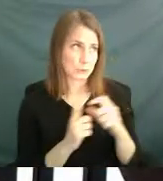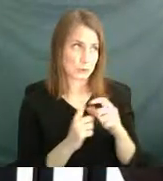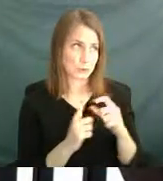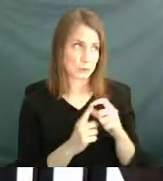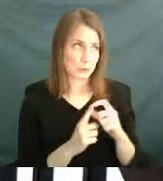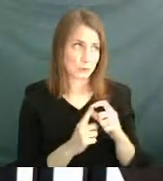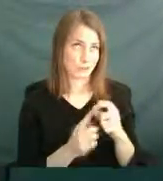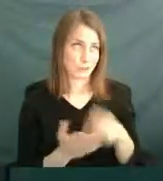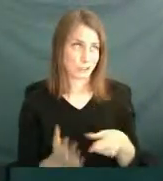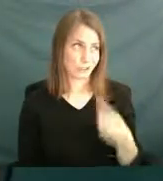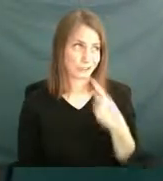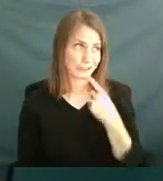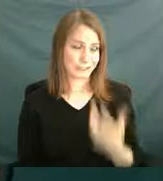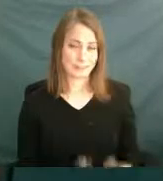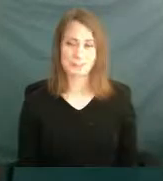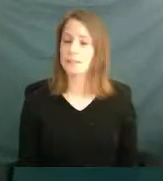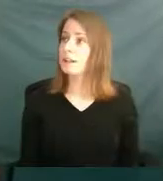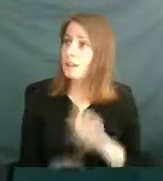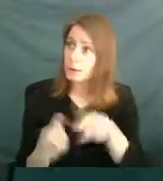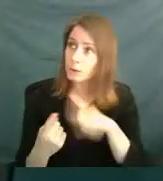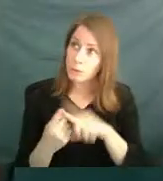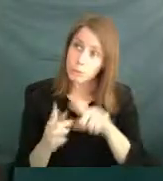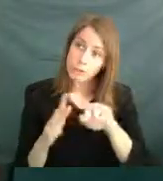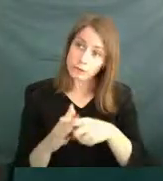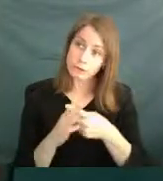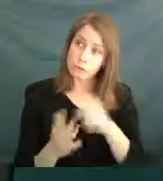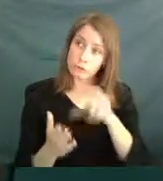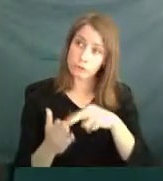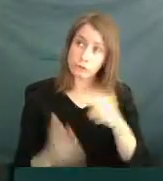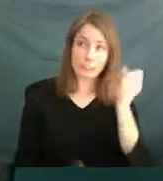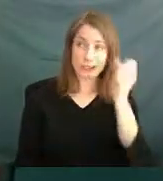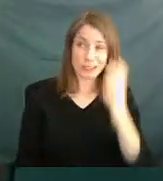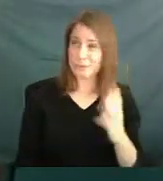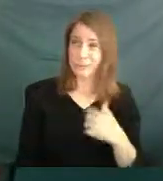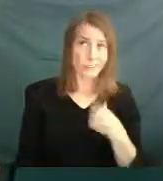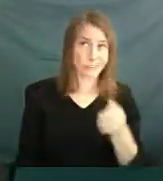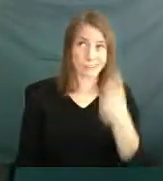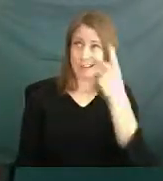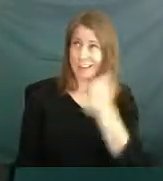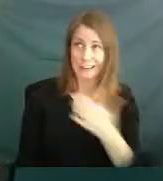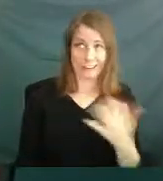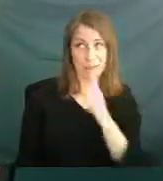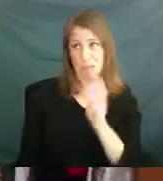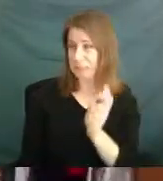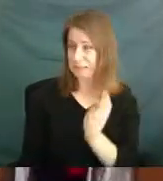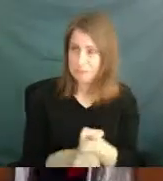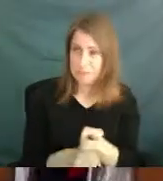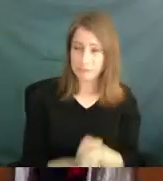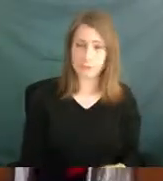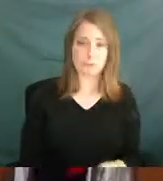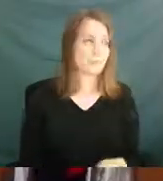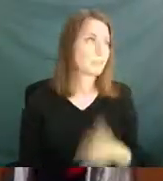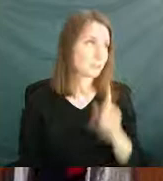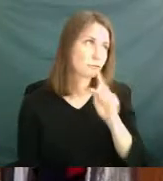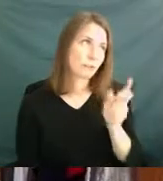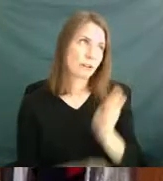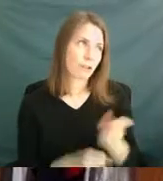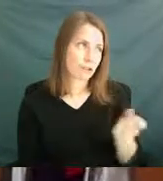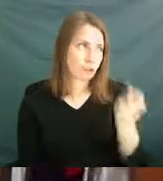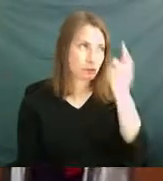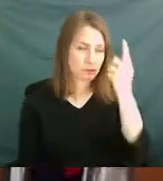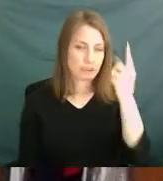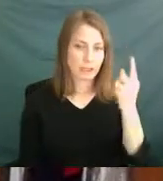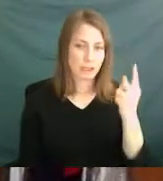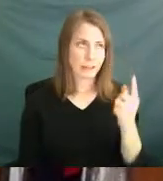they were saying. When I started reading Shakespeare, I didn't understand anything is really difficult. It was really hard to understand